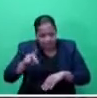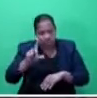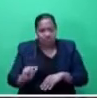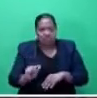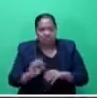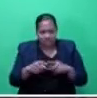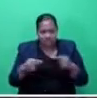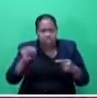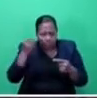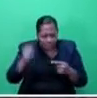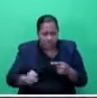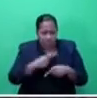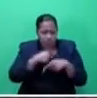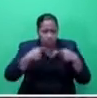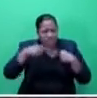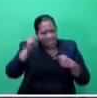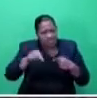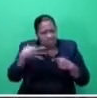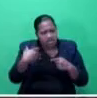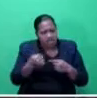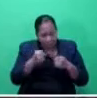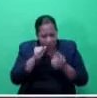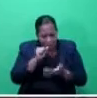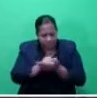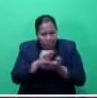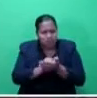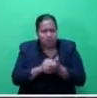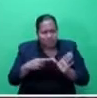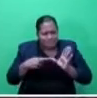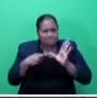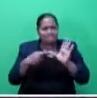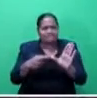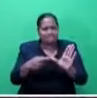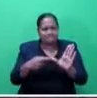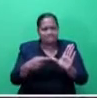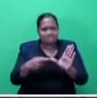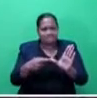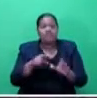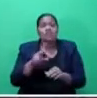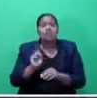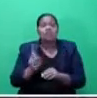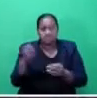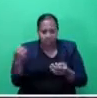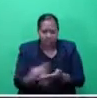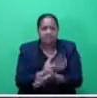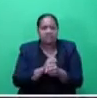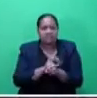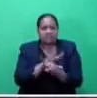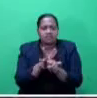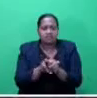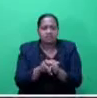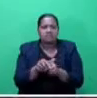or a proportionate response to the effects of COVID-19.